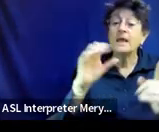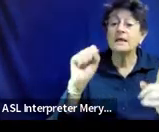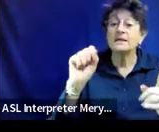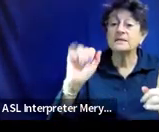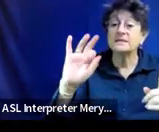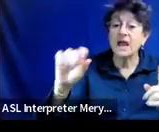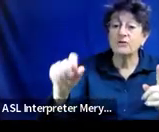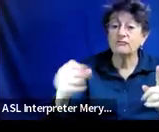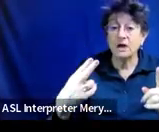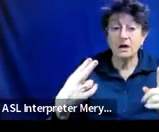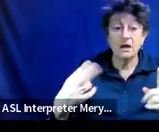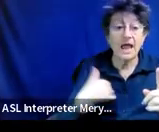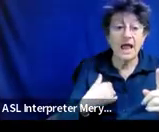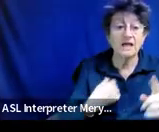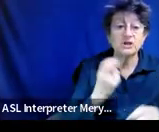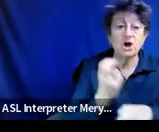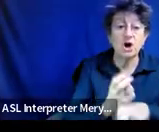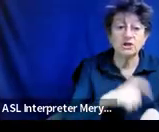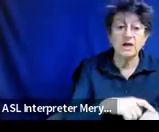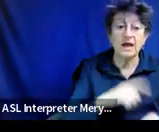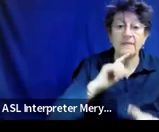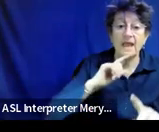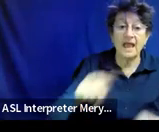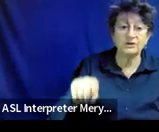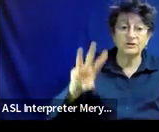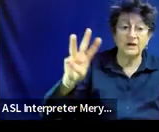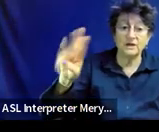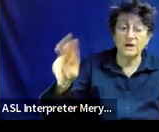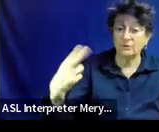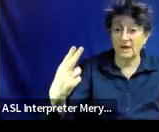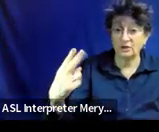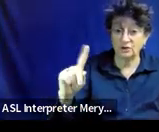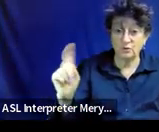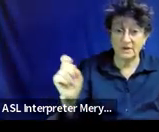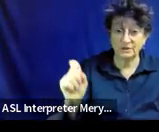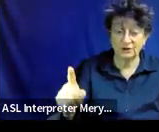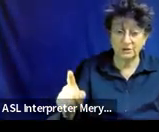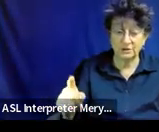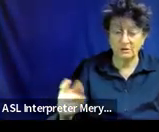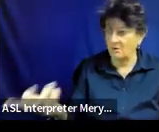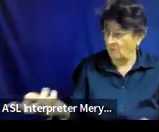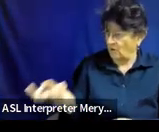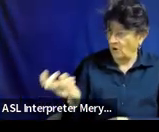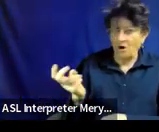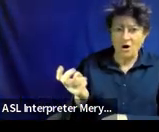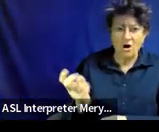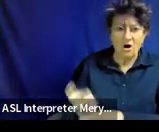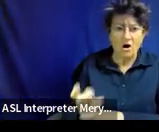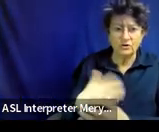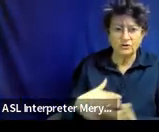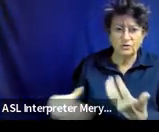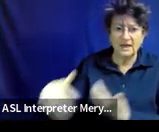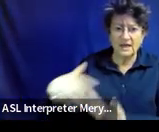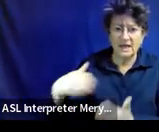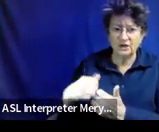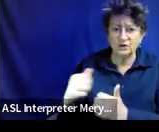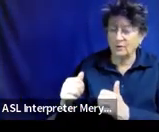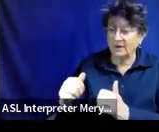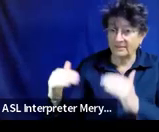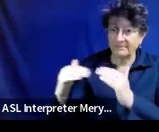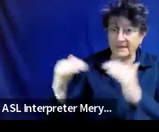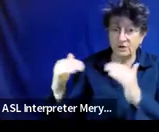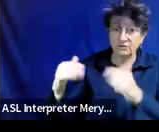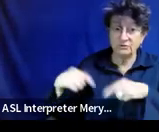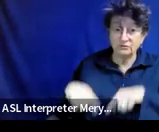WH questions, and this impacts her ability to engage in conversation with peers during play activities. So just remember, we need to see